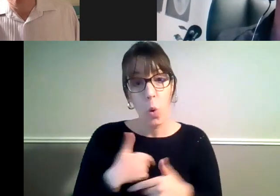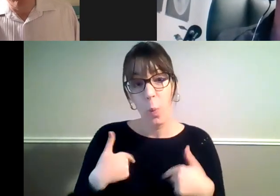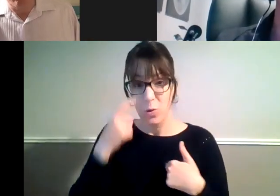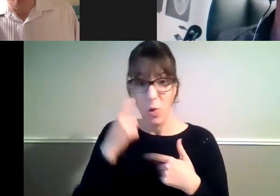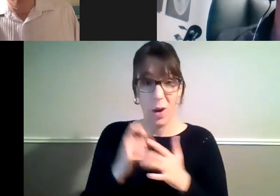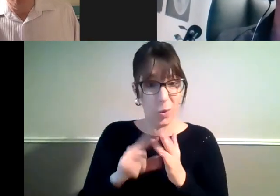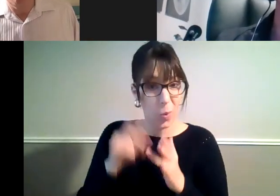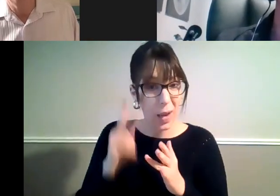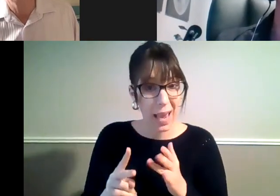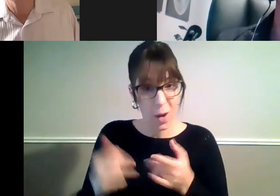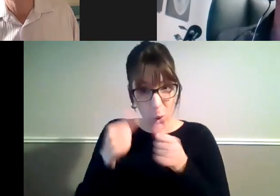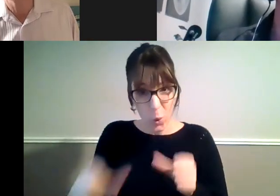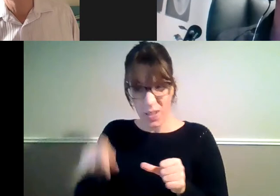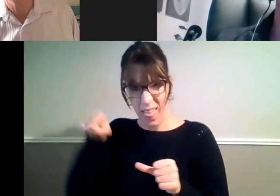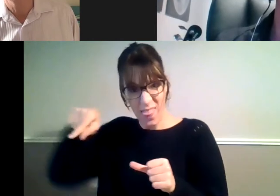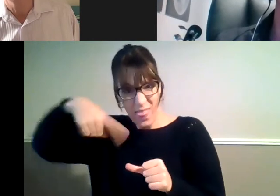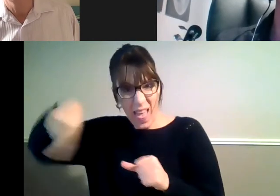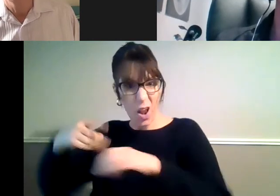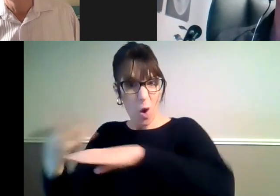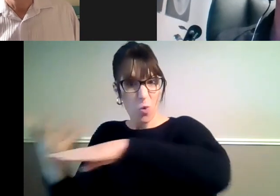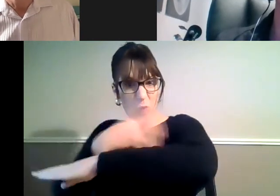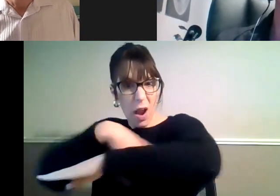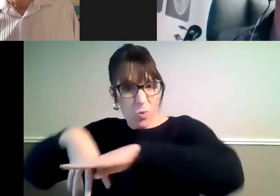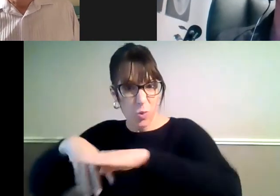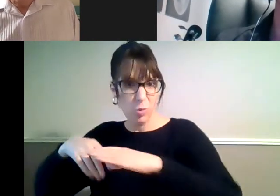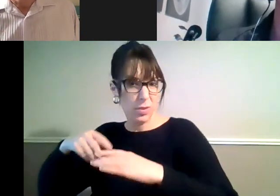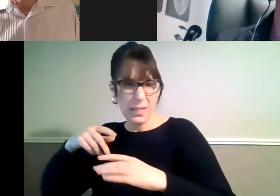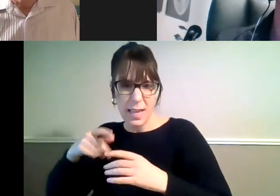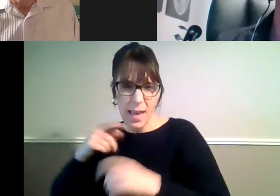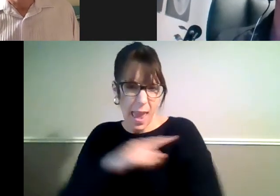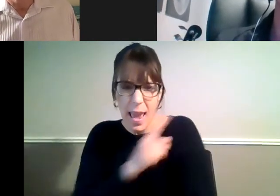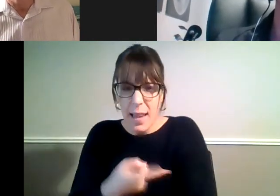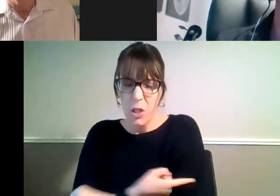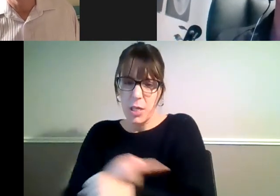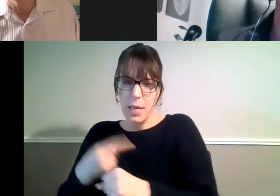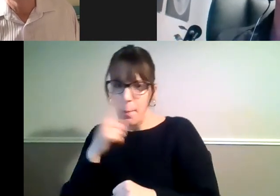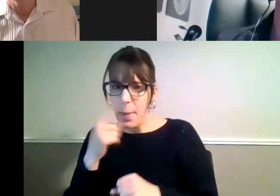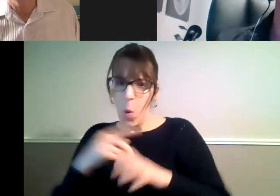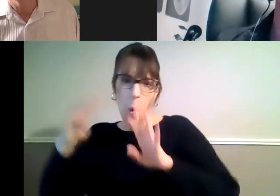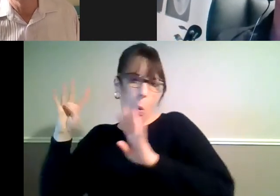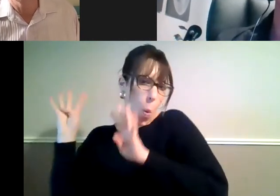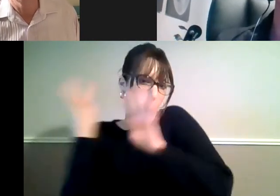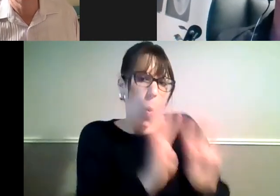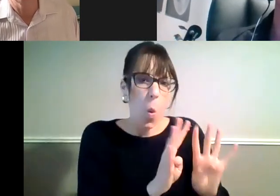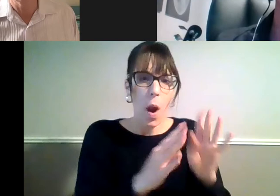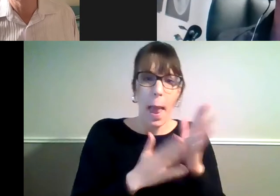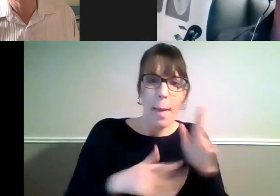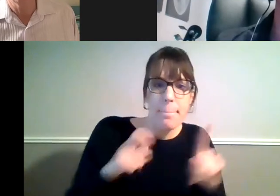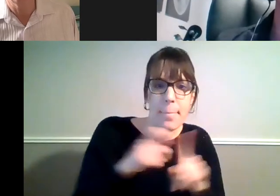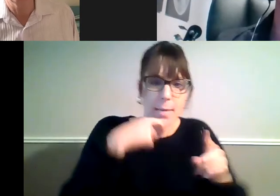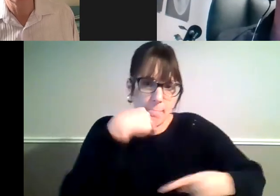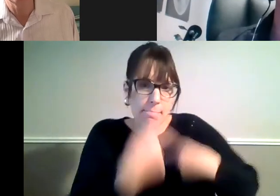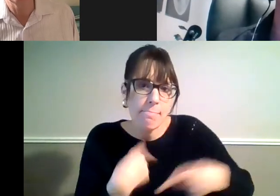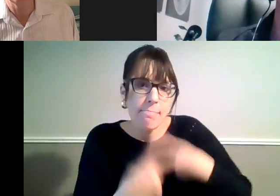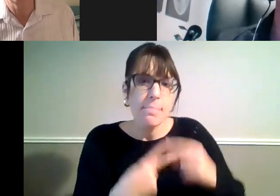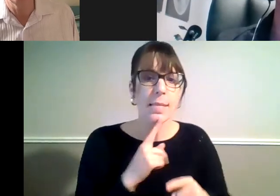is harness that energy at a grassroots level and get as many people on message as possible and going to MPs, going to government saying this